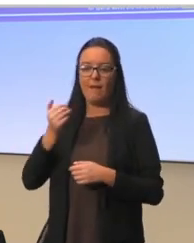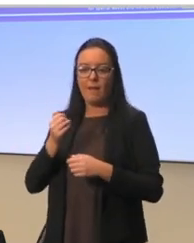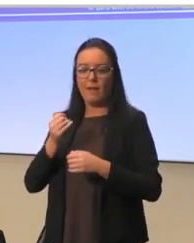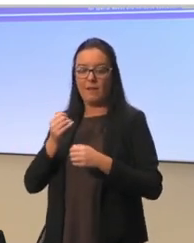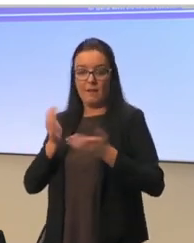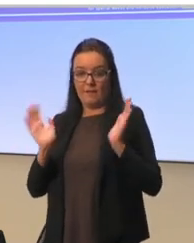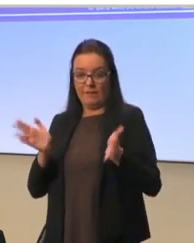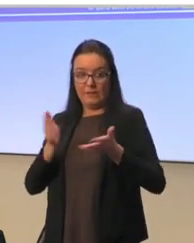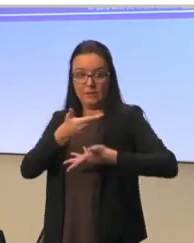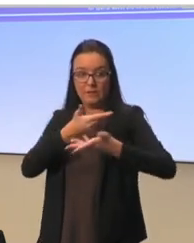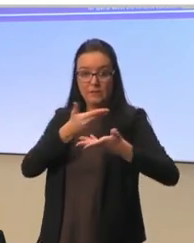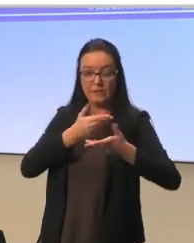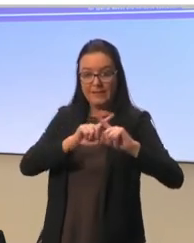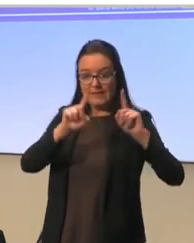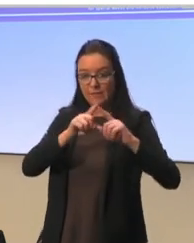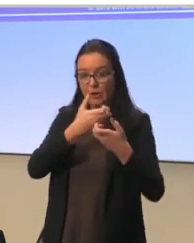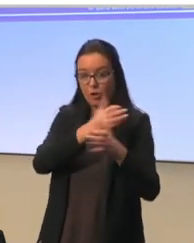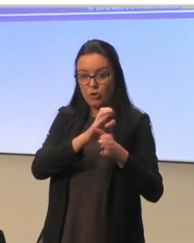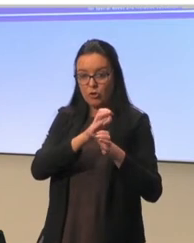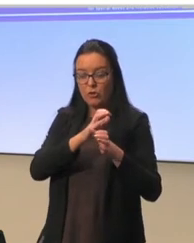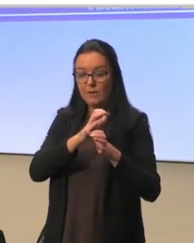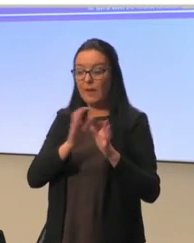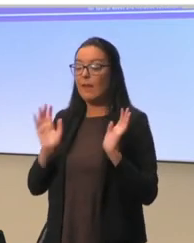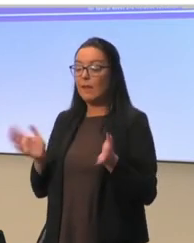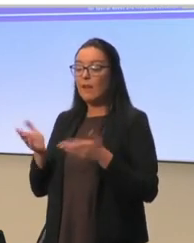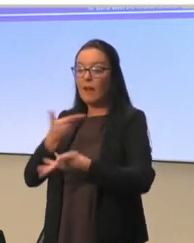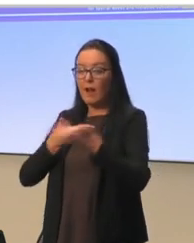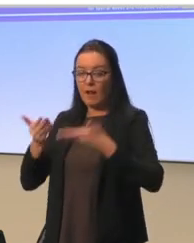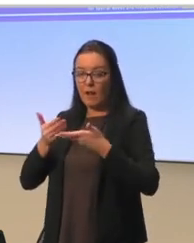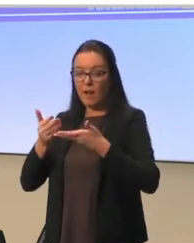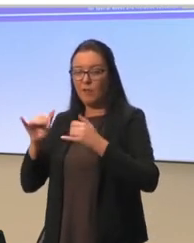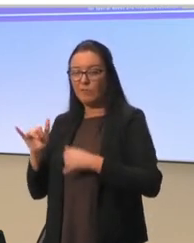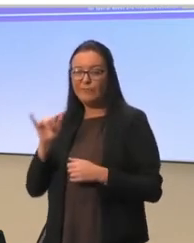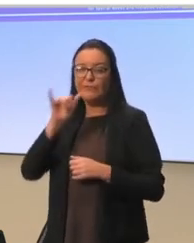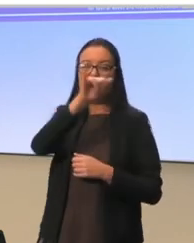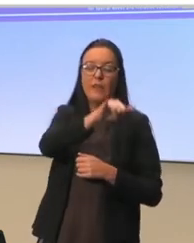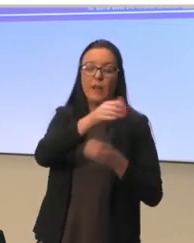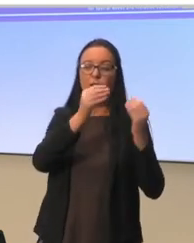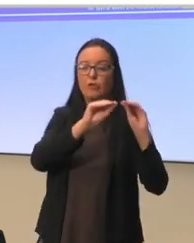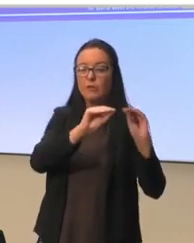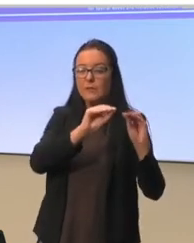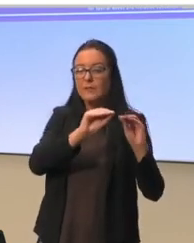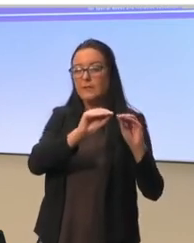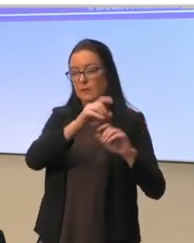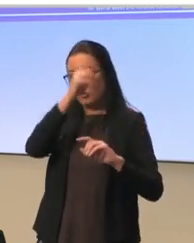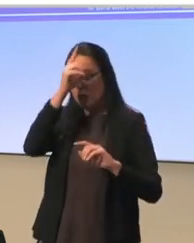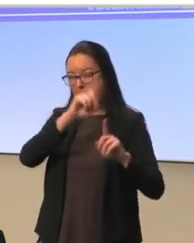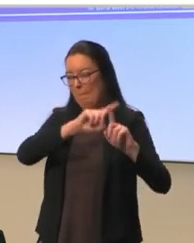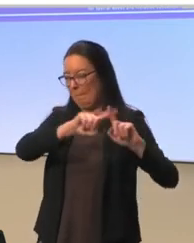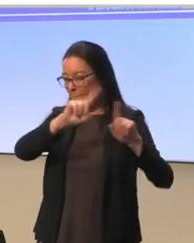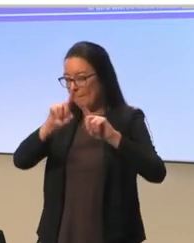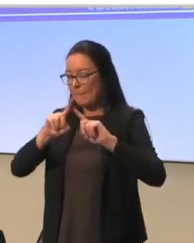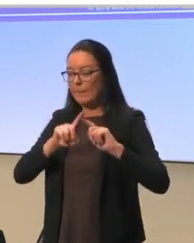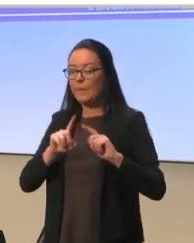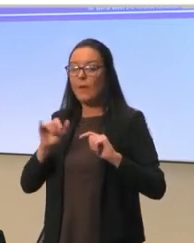different countries went back to their own country. Like the Greek parent, learner, teacher, and policymaker went